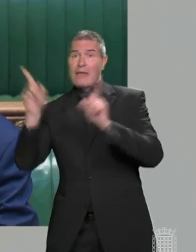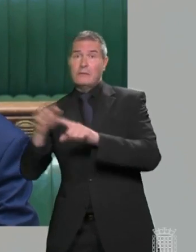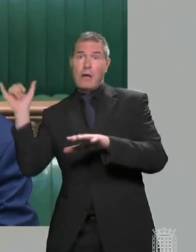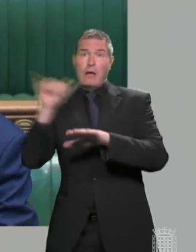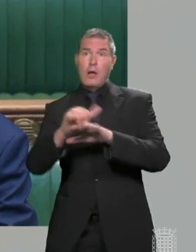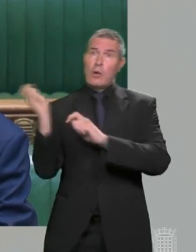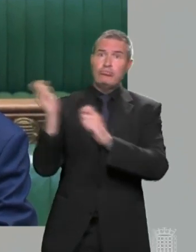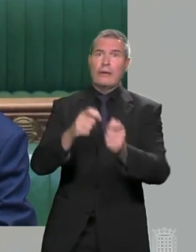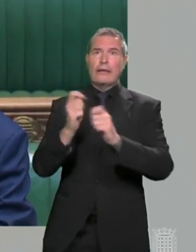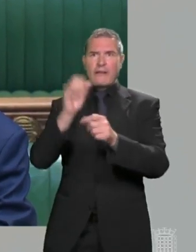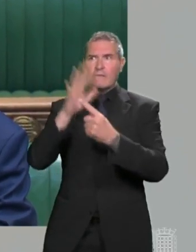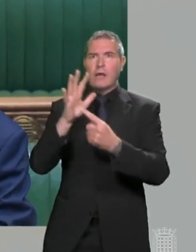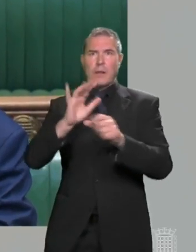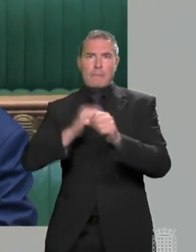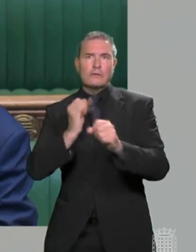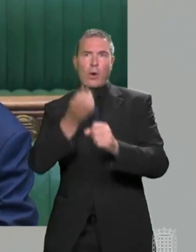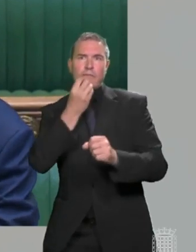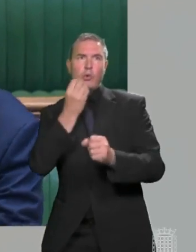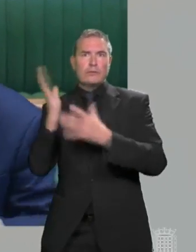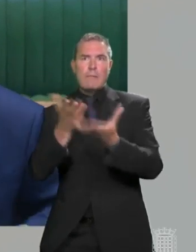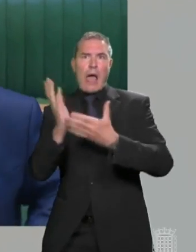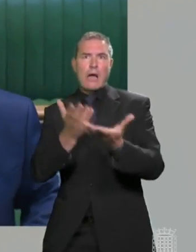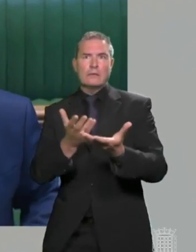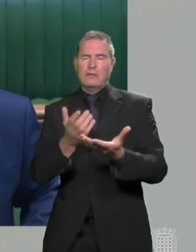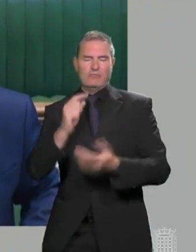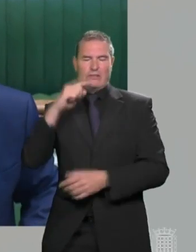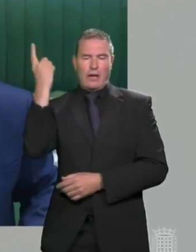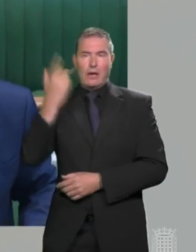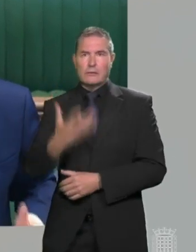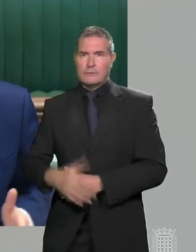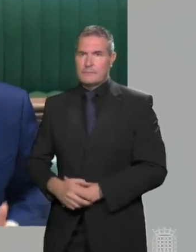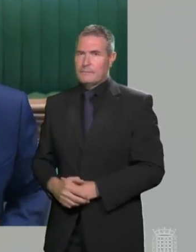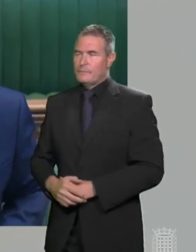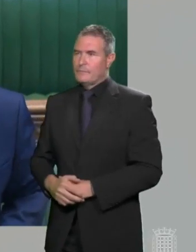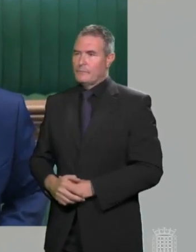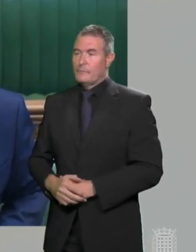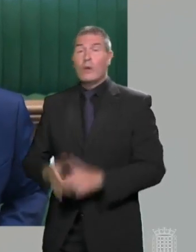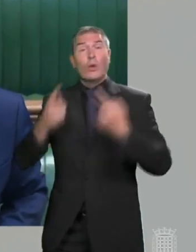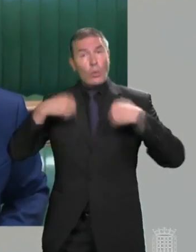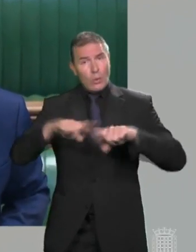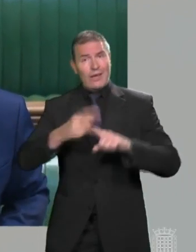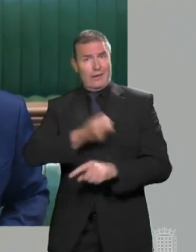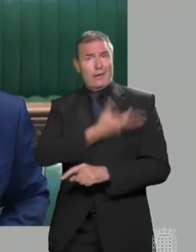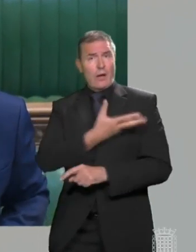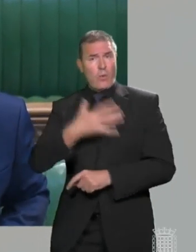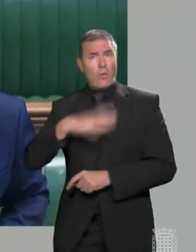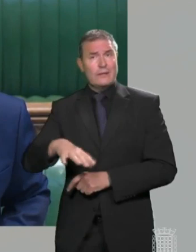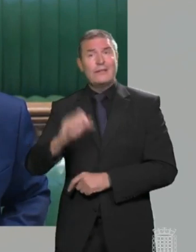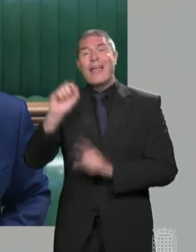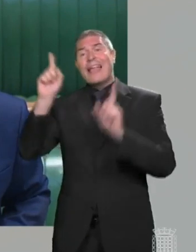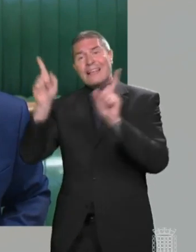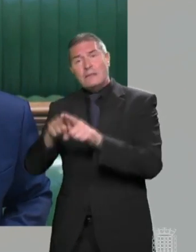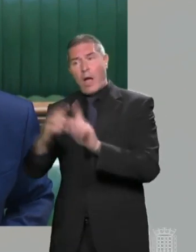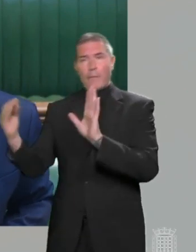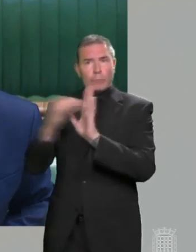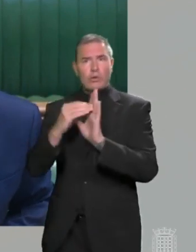vital medical supplies or food? It's ridiculous. Absolutely ridiculous. What we were arguing for is for India to be on the